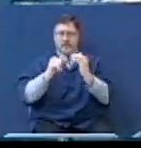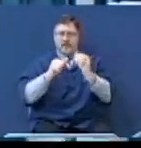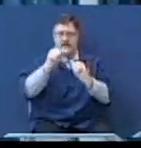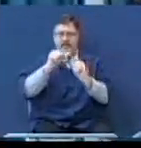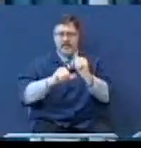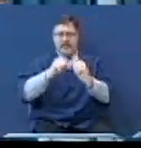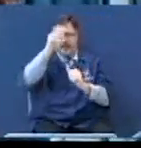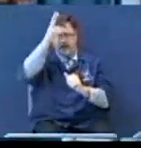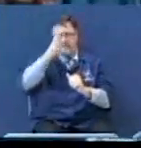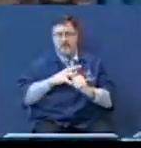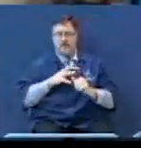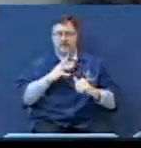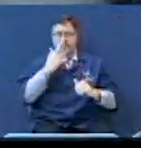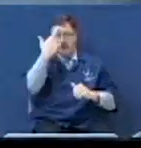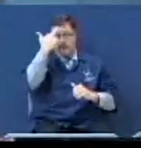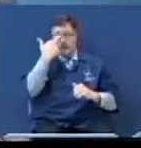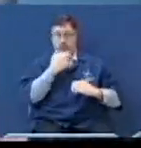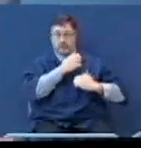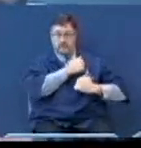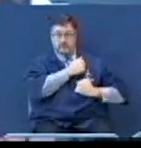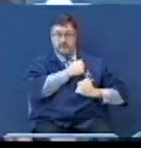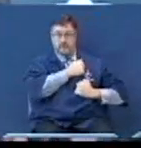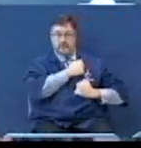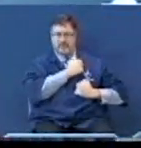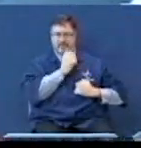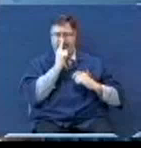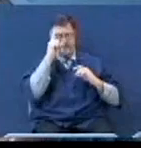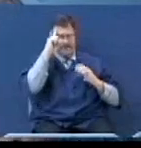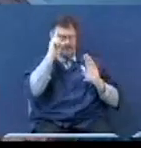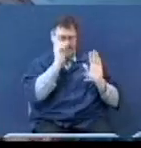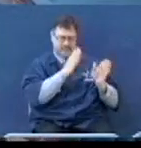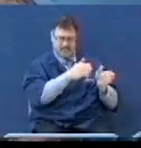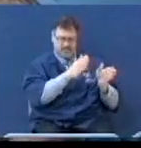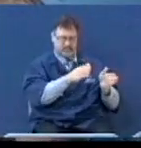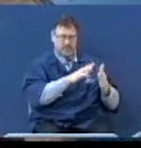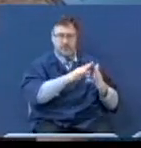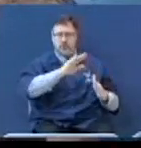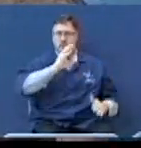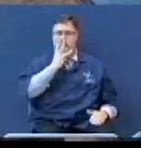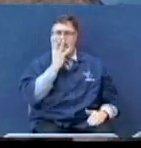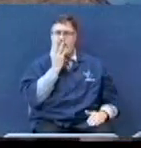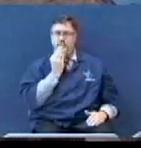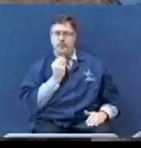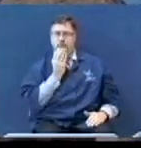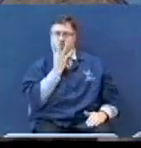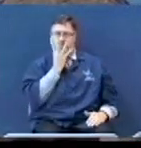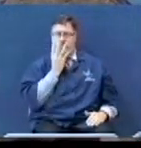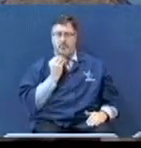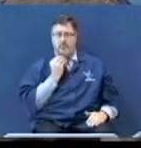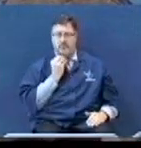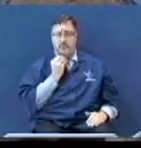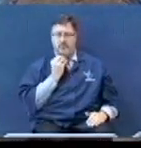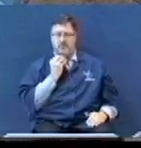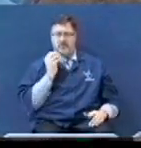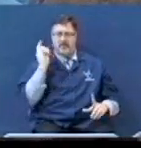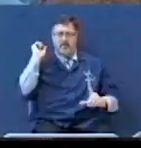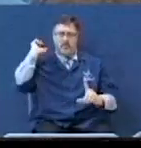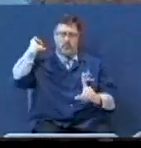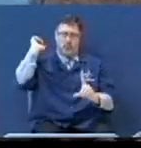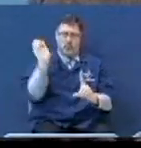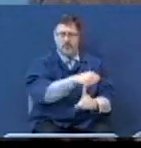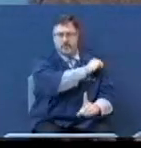The Romans, when they whipped, they didn't pay attention to the Jews. And they whipped him